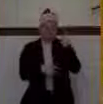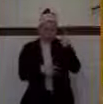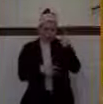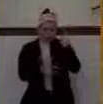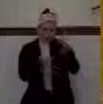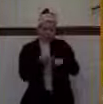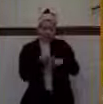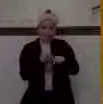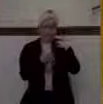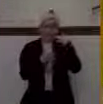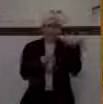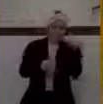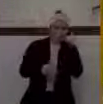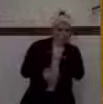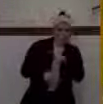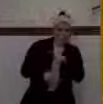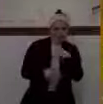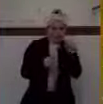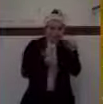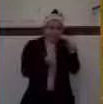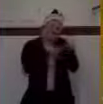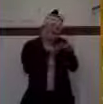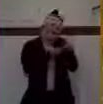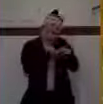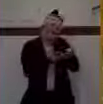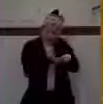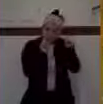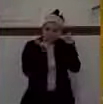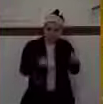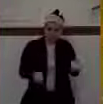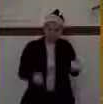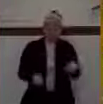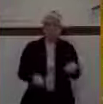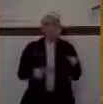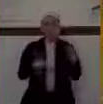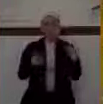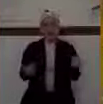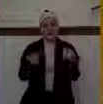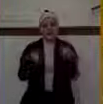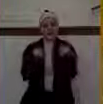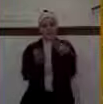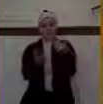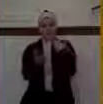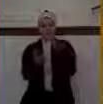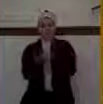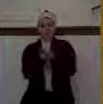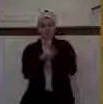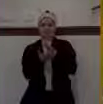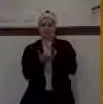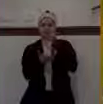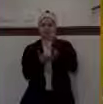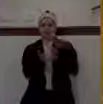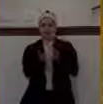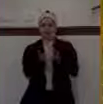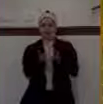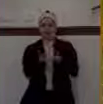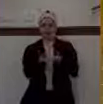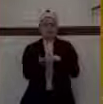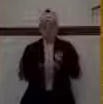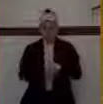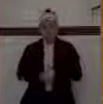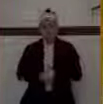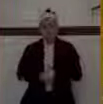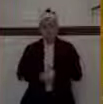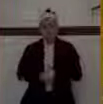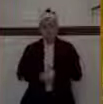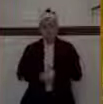boasted about their medicine. Did you know that in Laodicea, there was a school of medicine? And they had one of their claims to fame